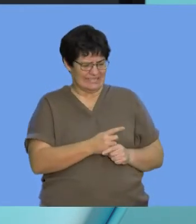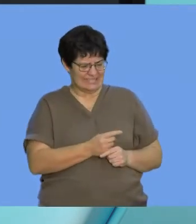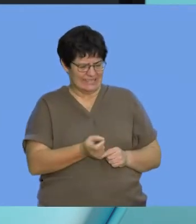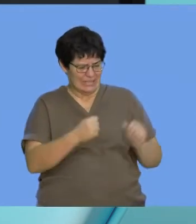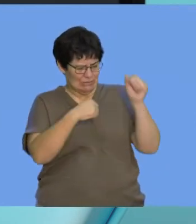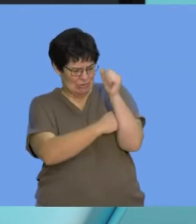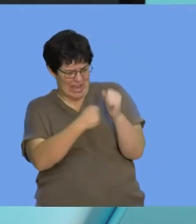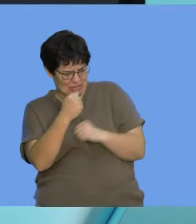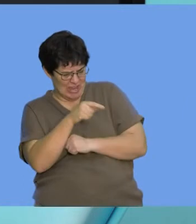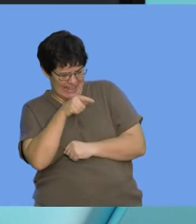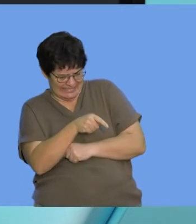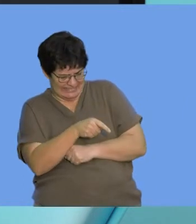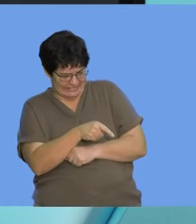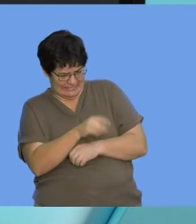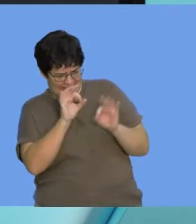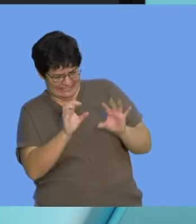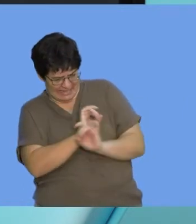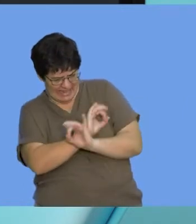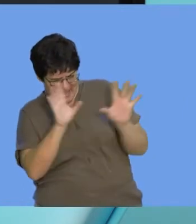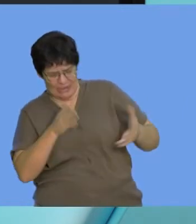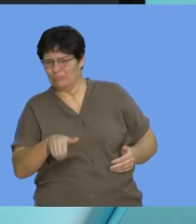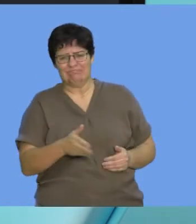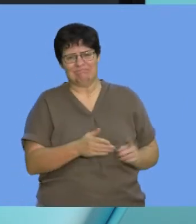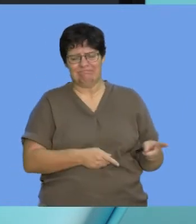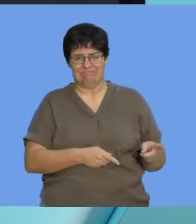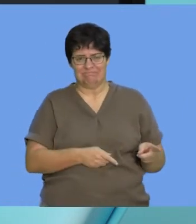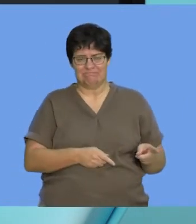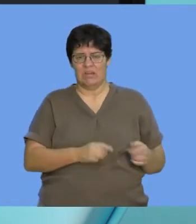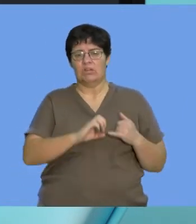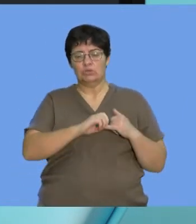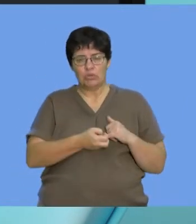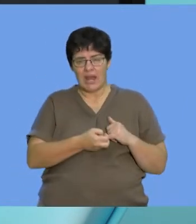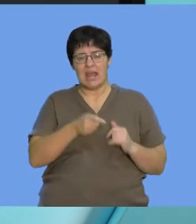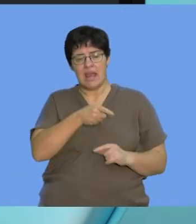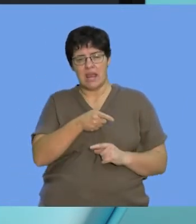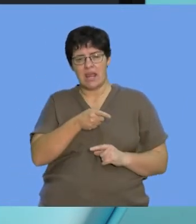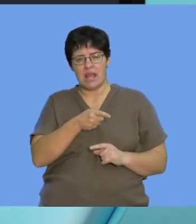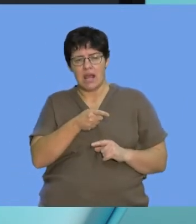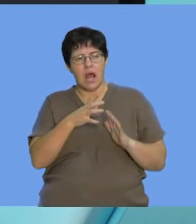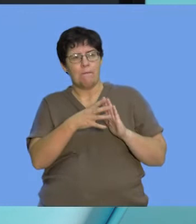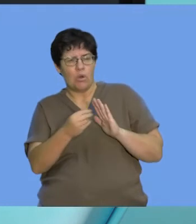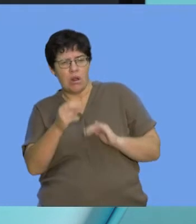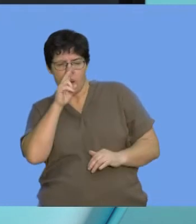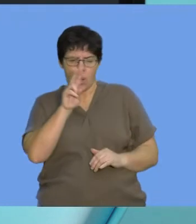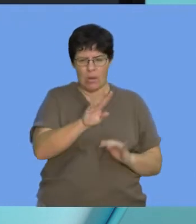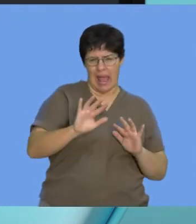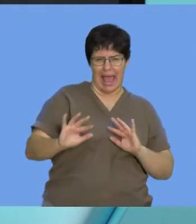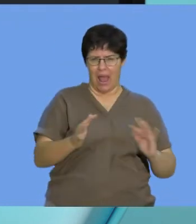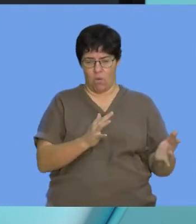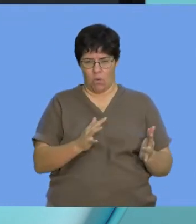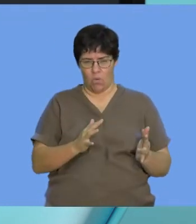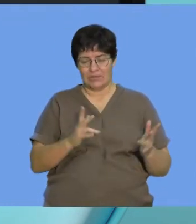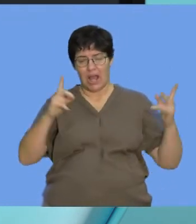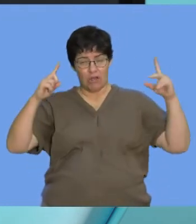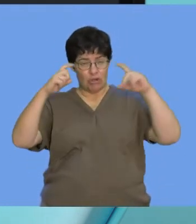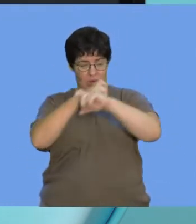understanding of what the structural molecule of this was. So, they were trying to put together their model of DNA and what it would look like